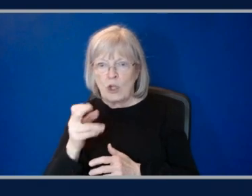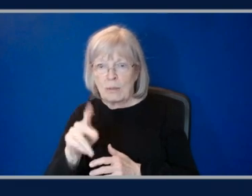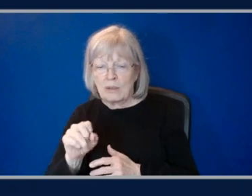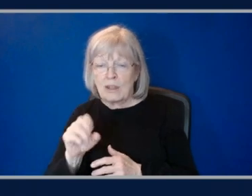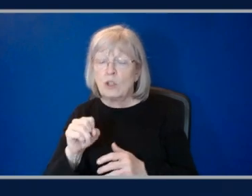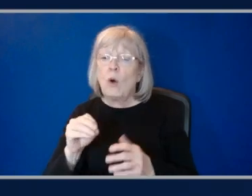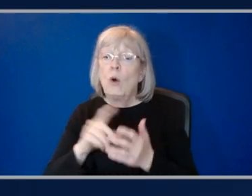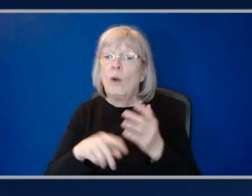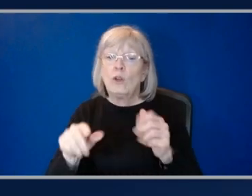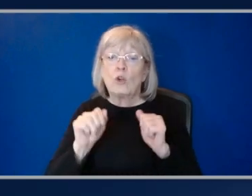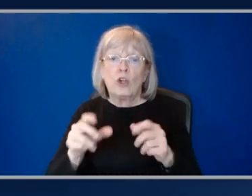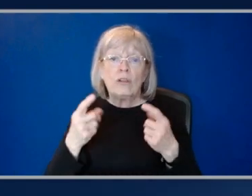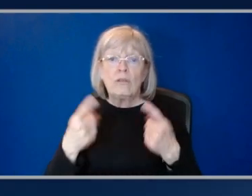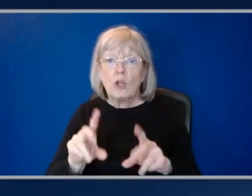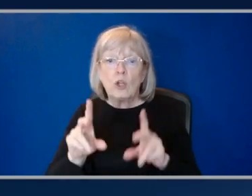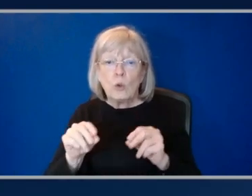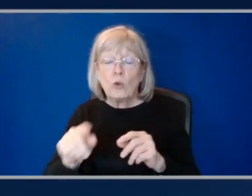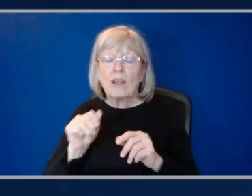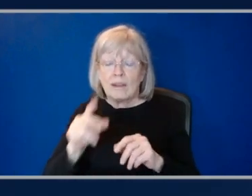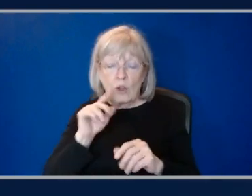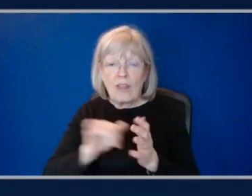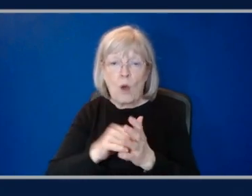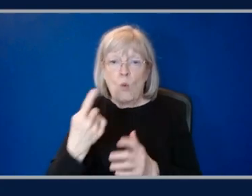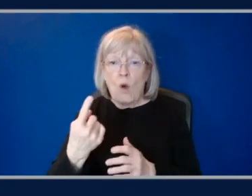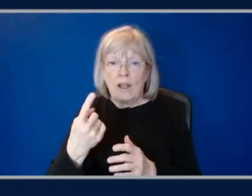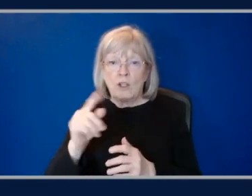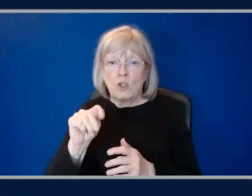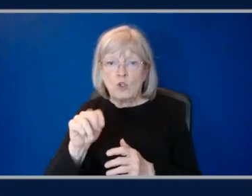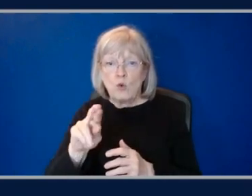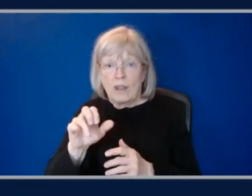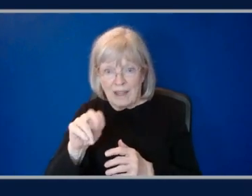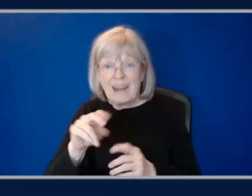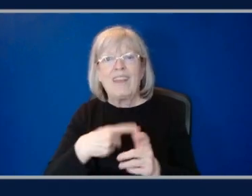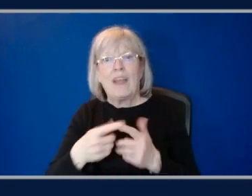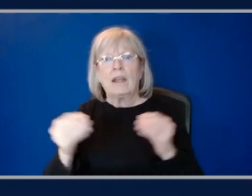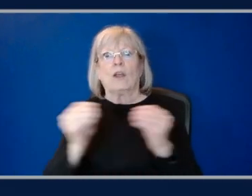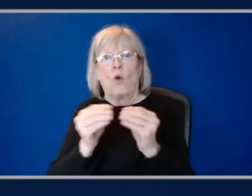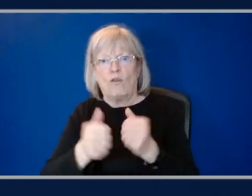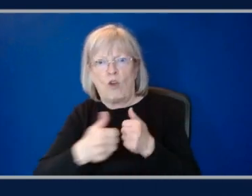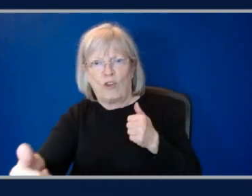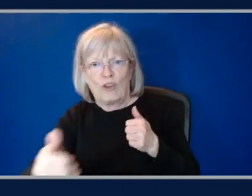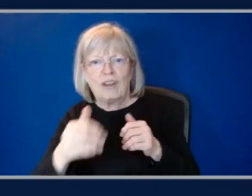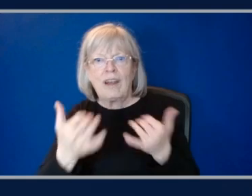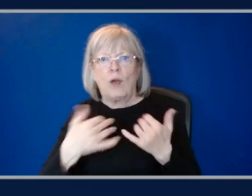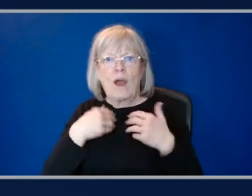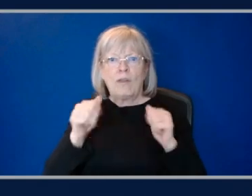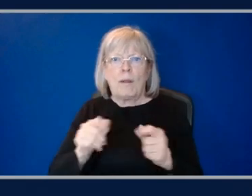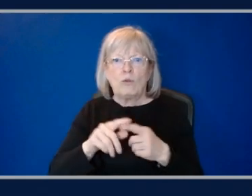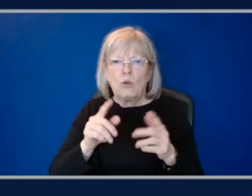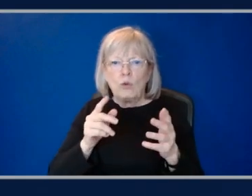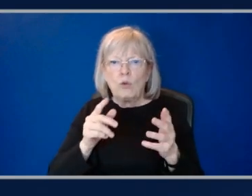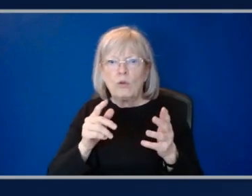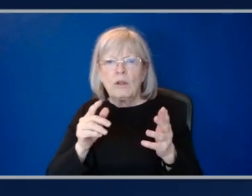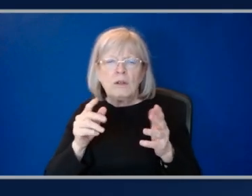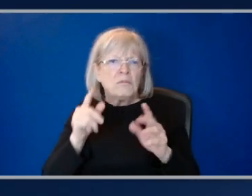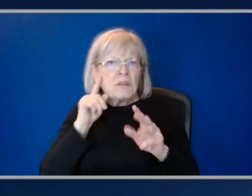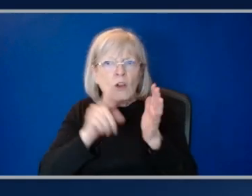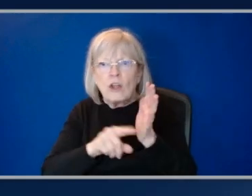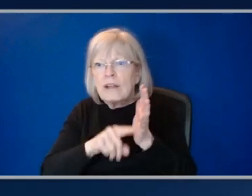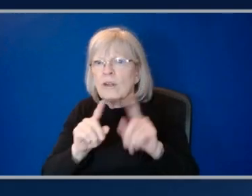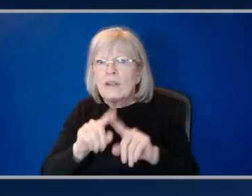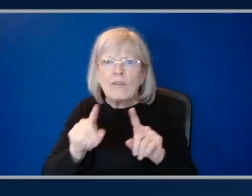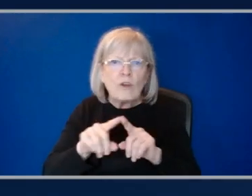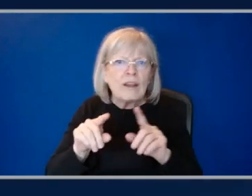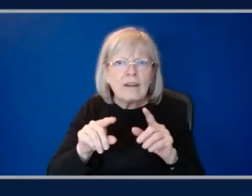you can do is you can take those 1 trillion and go even further. So now you have the ability to explore novel, novel parallelism